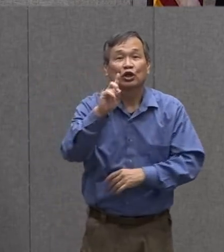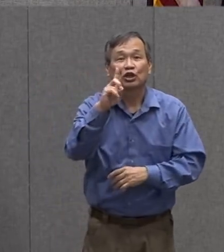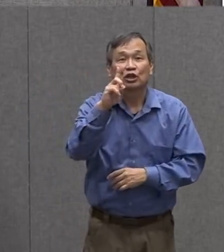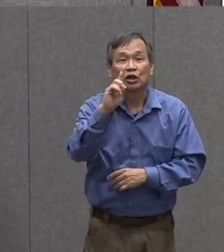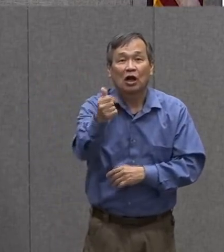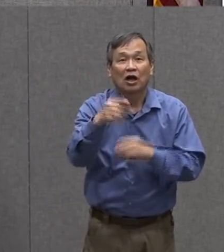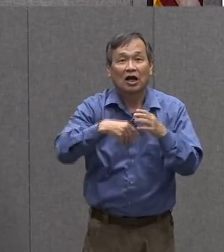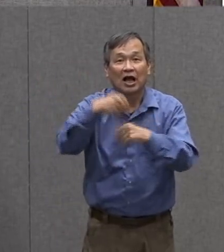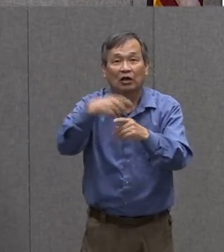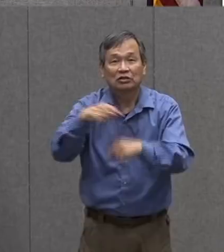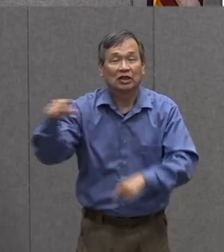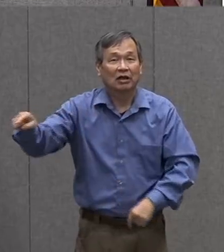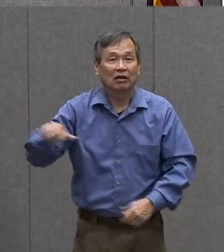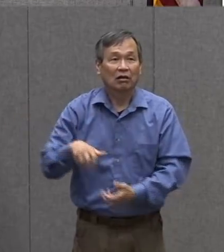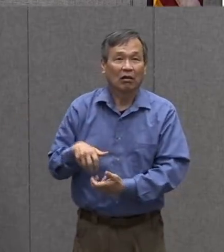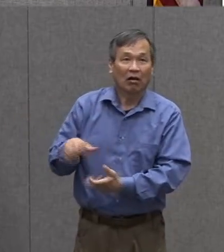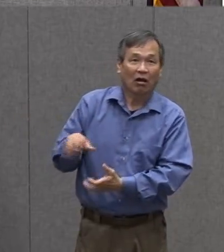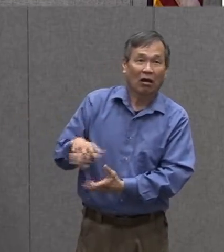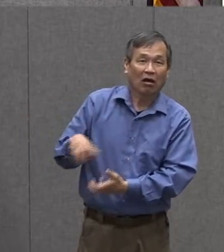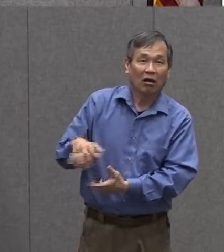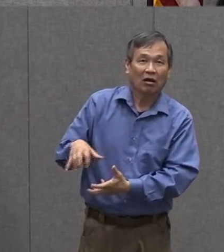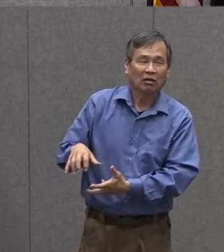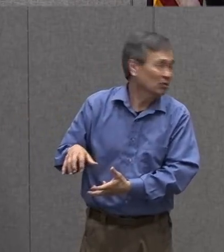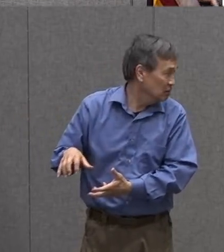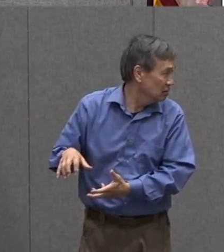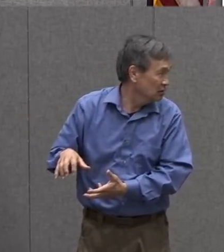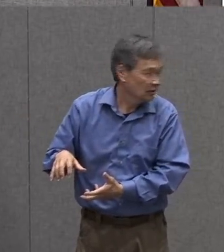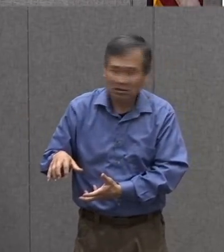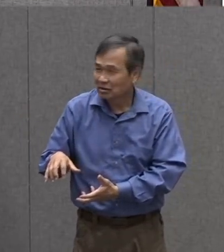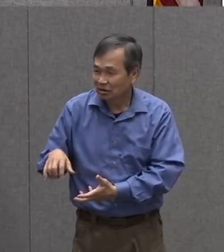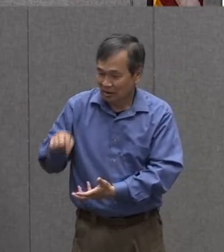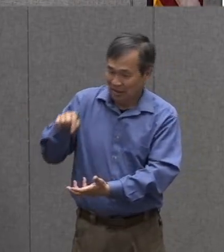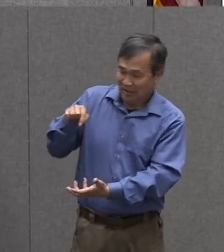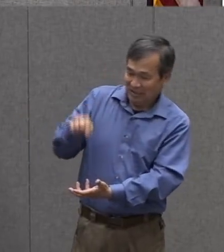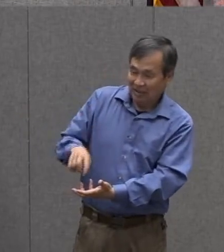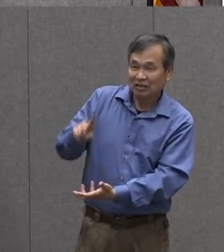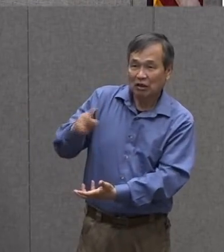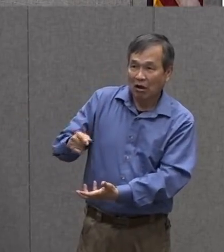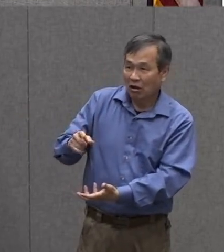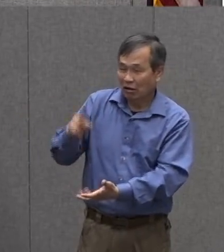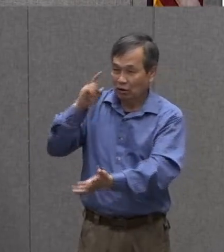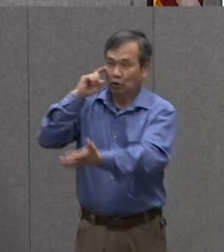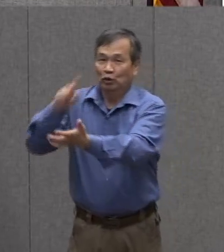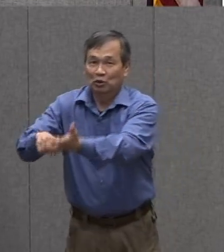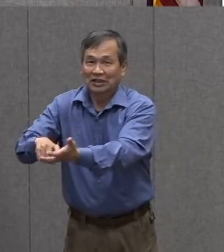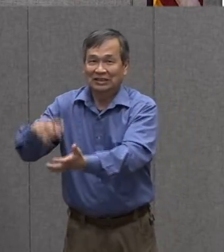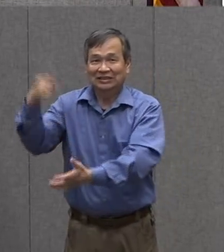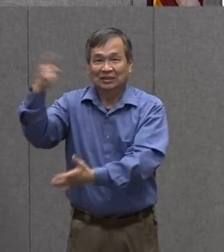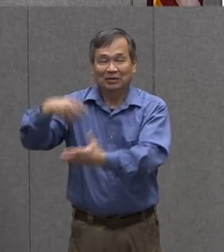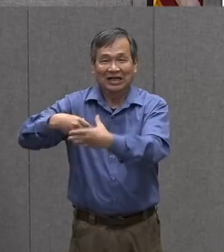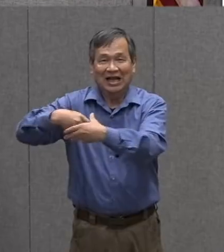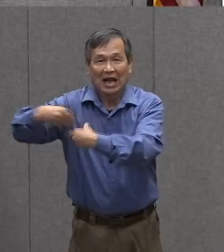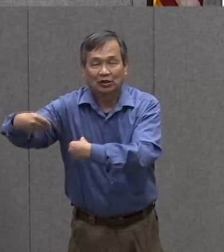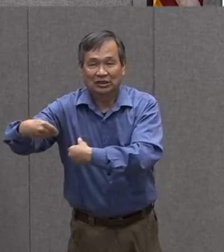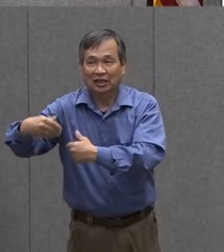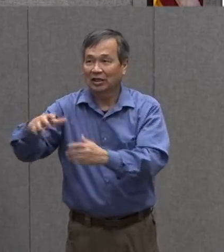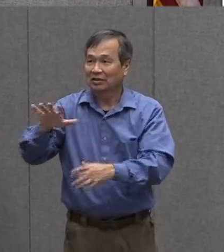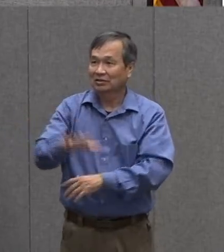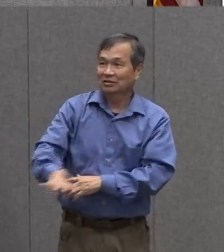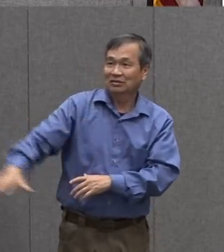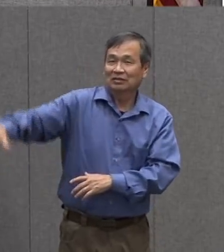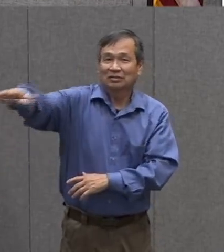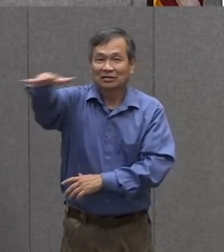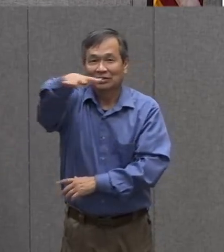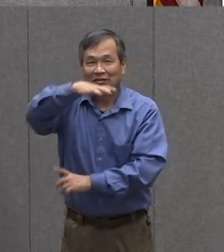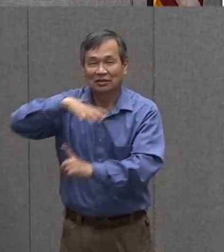barking your dog is interacting with the rest of the system outside boy my dog must